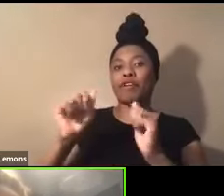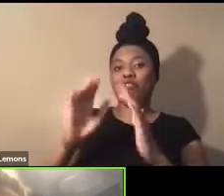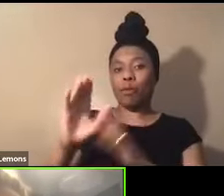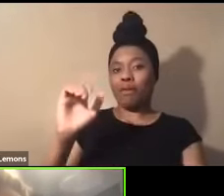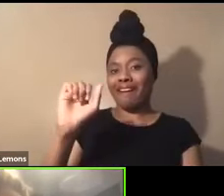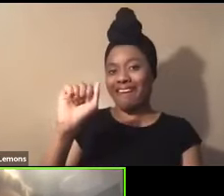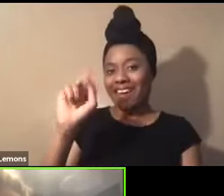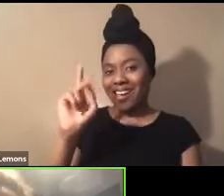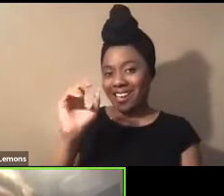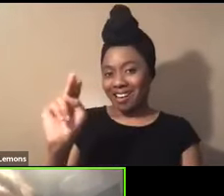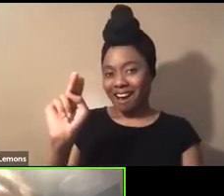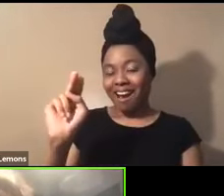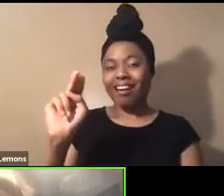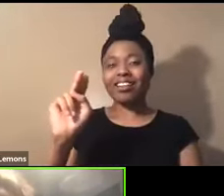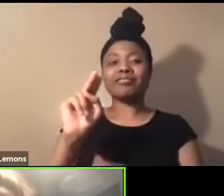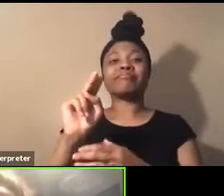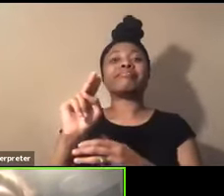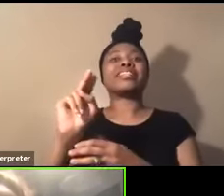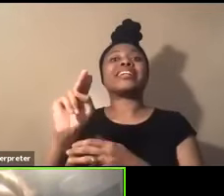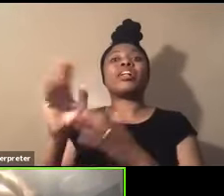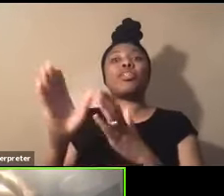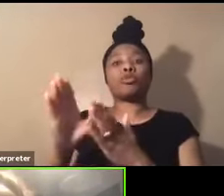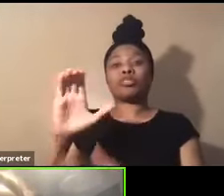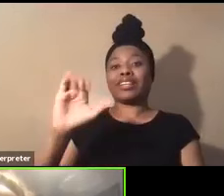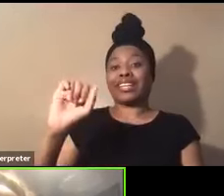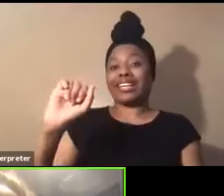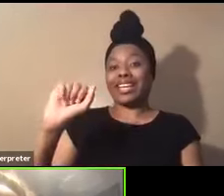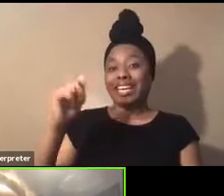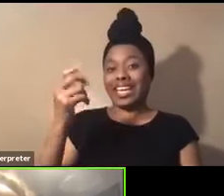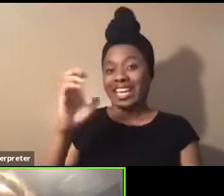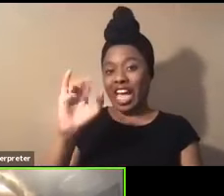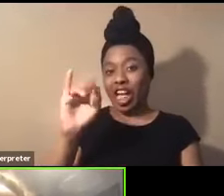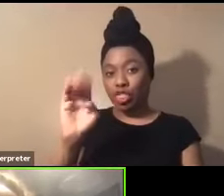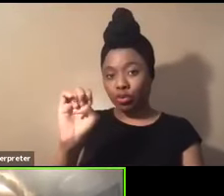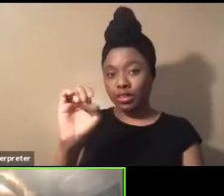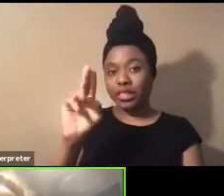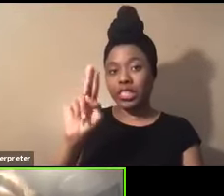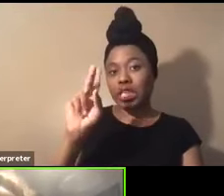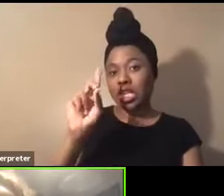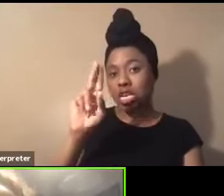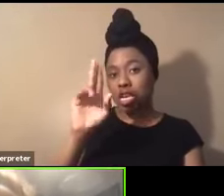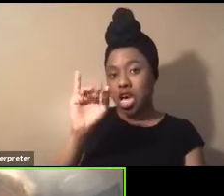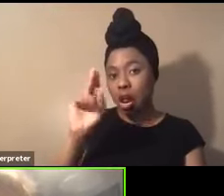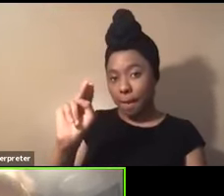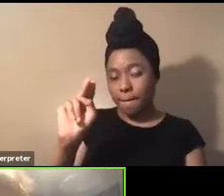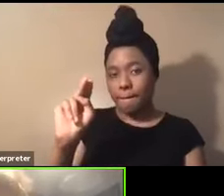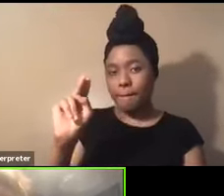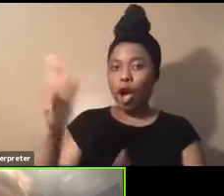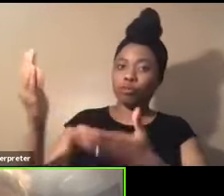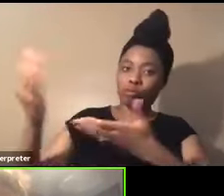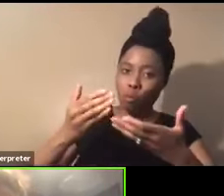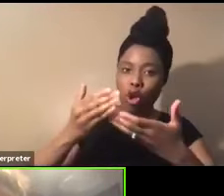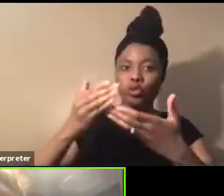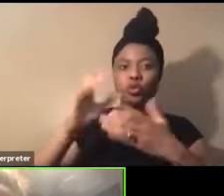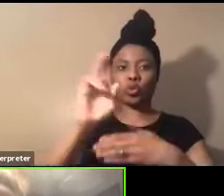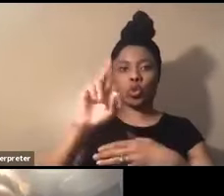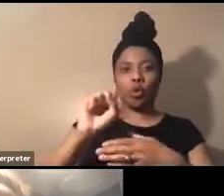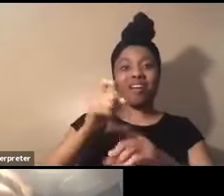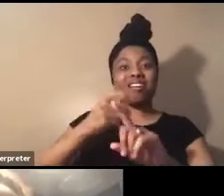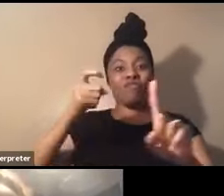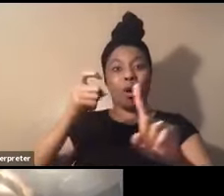who, uh, Catherine Dunham bought to, um, uh, bought to the United States from Senegal.